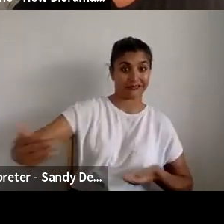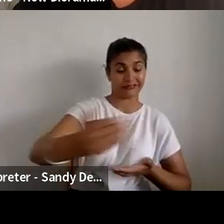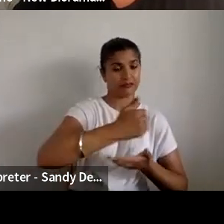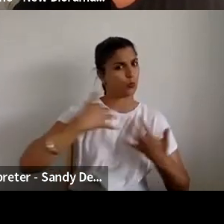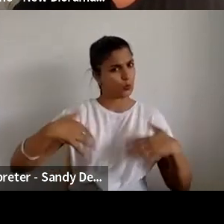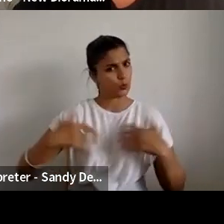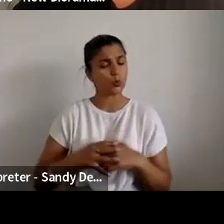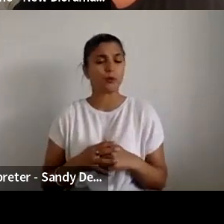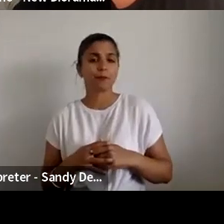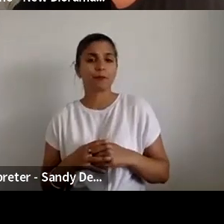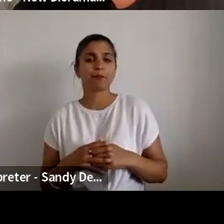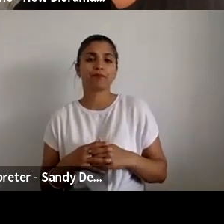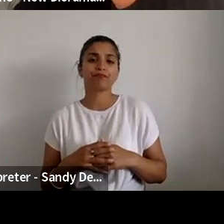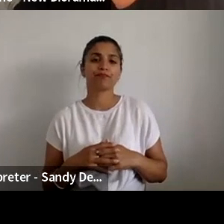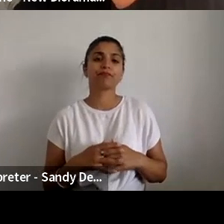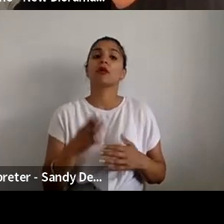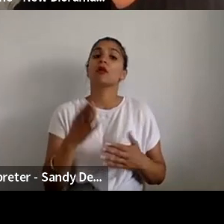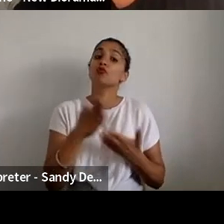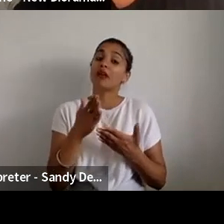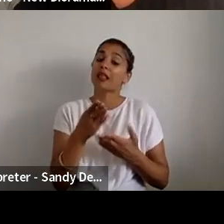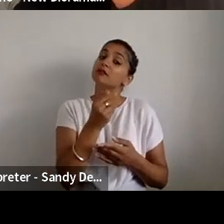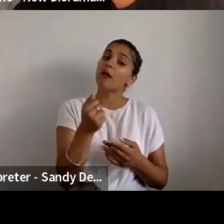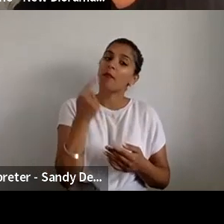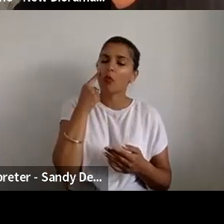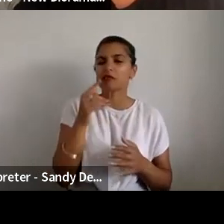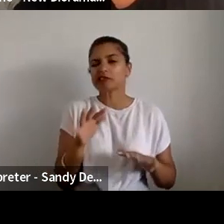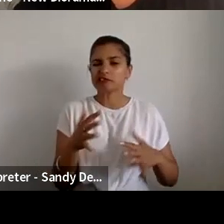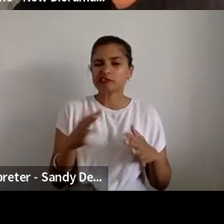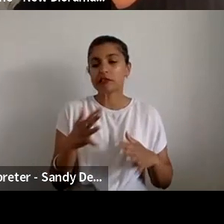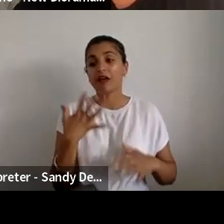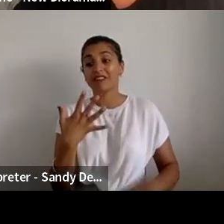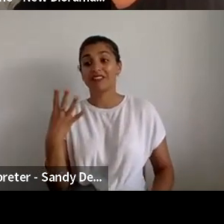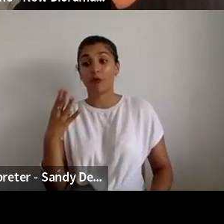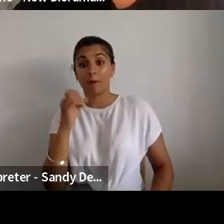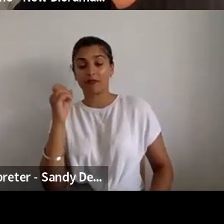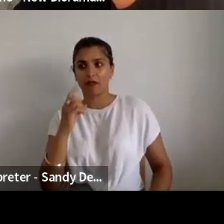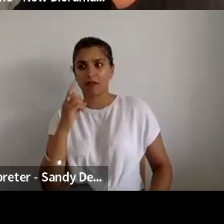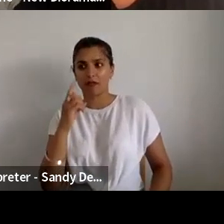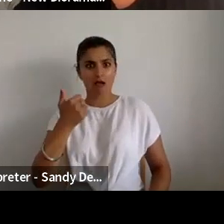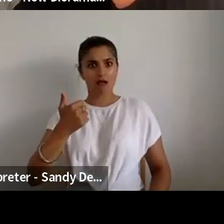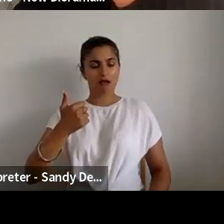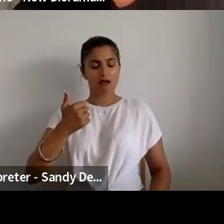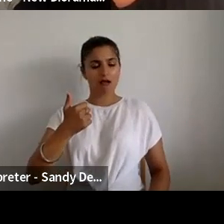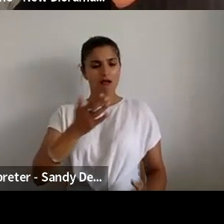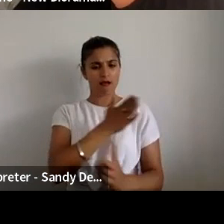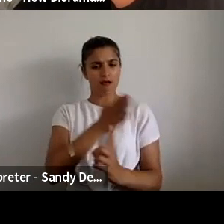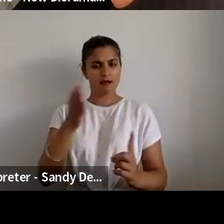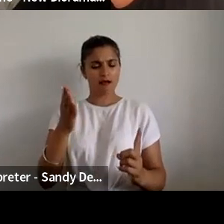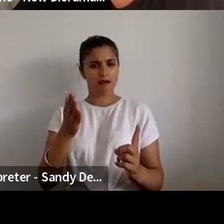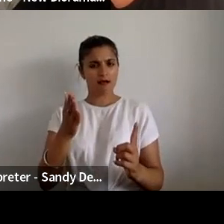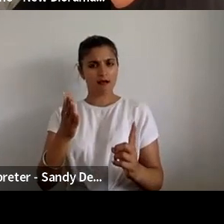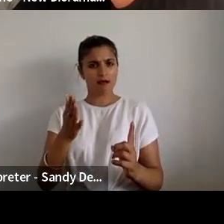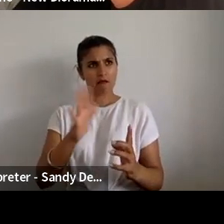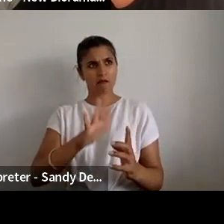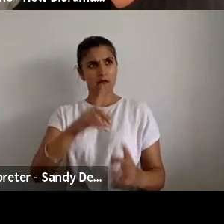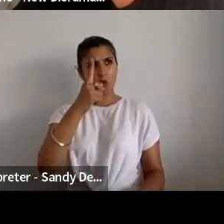that in between those who thought it wasn't that great and the 54% who thought it was really great or great was a really big chunk of about a